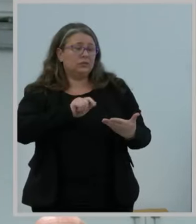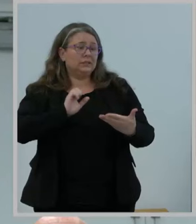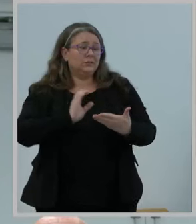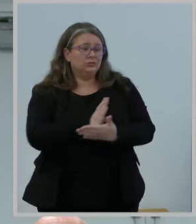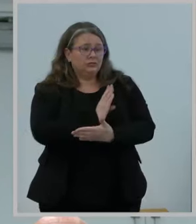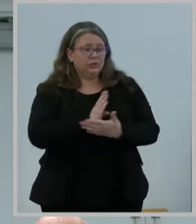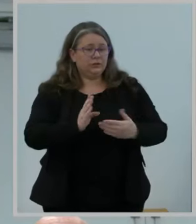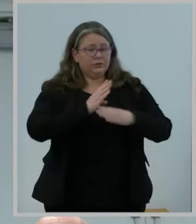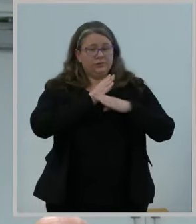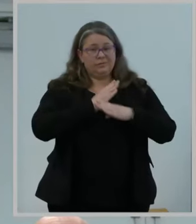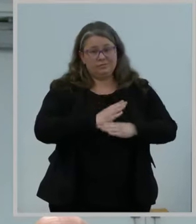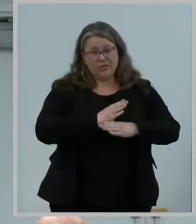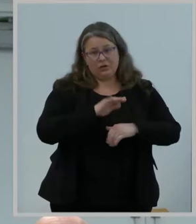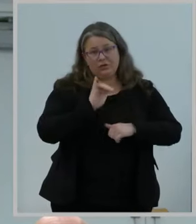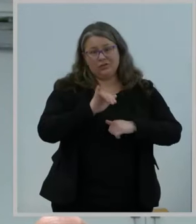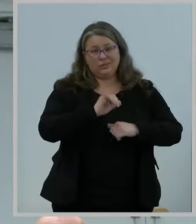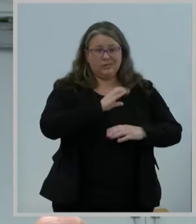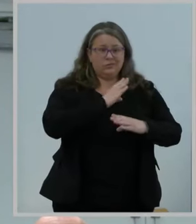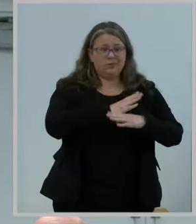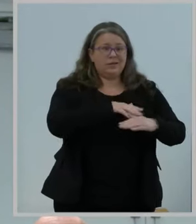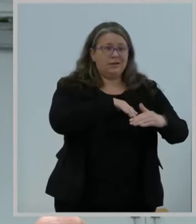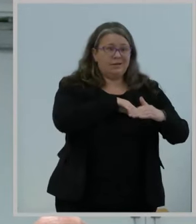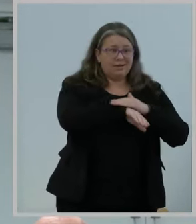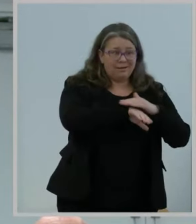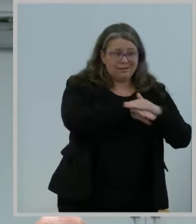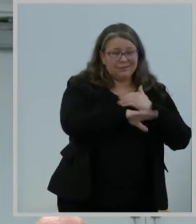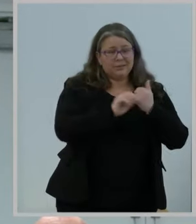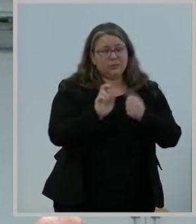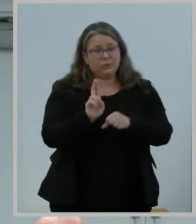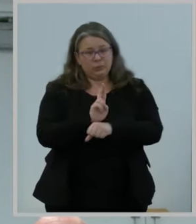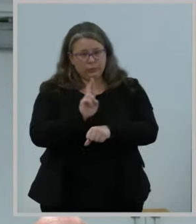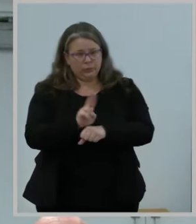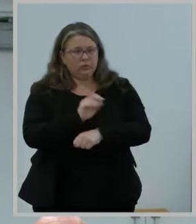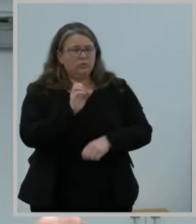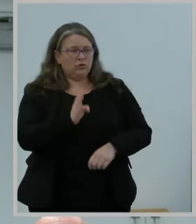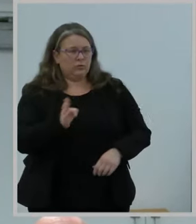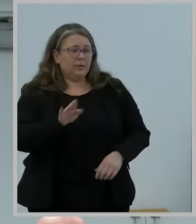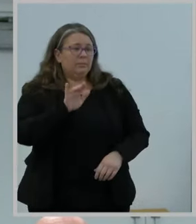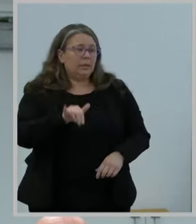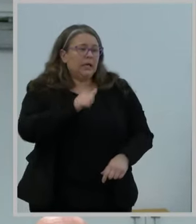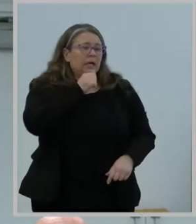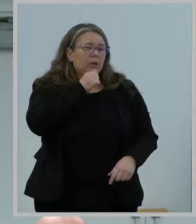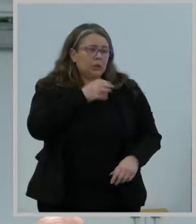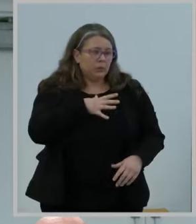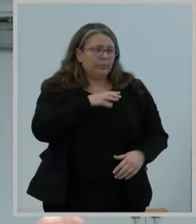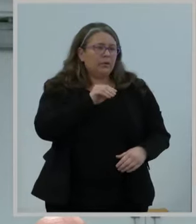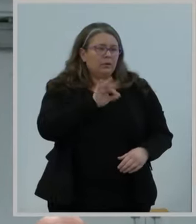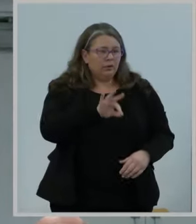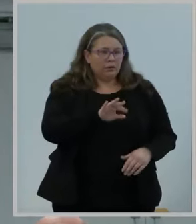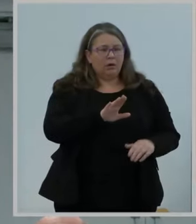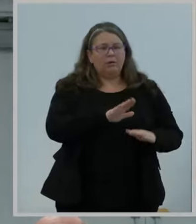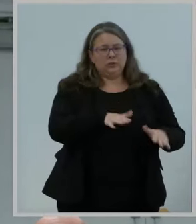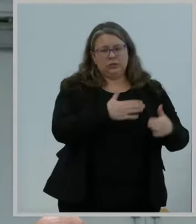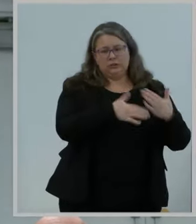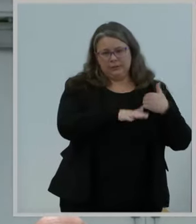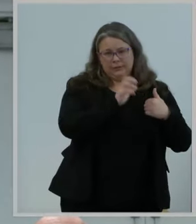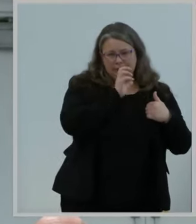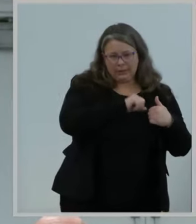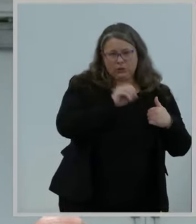of these broadband-enabled solutions by women of reproductive age or women receiving postpartum care.